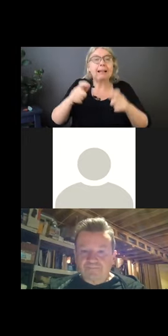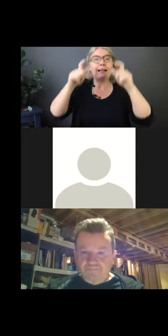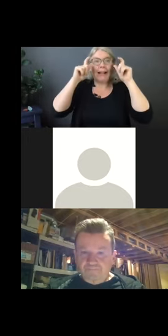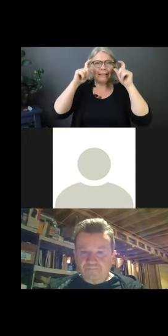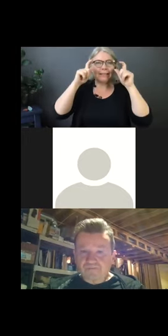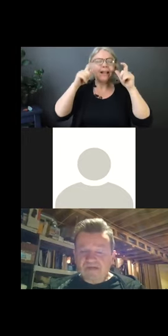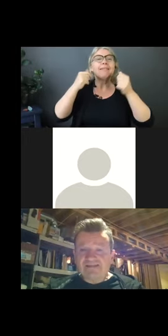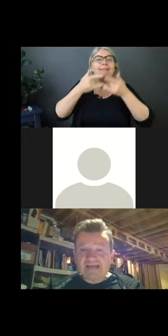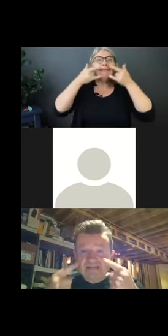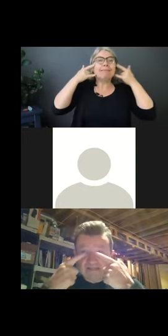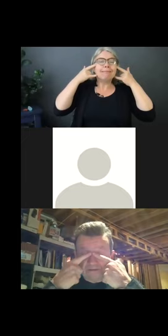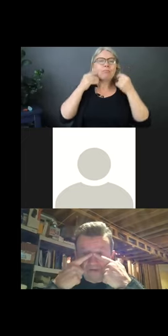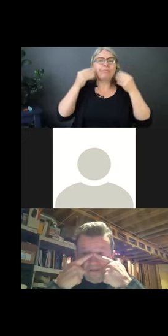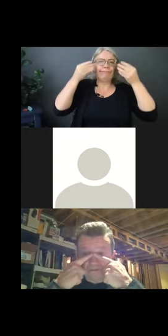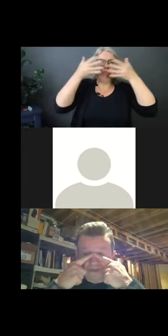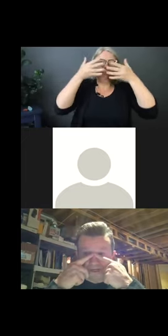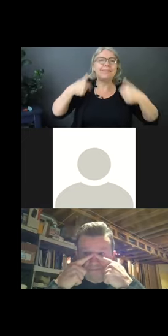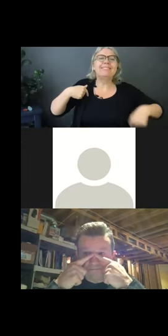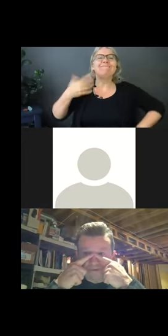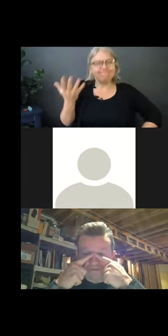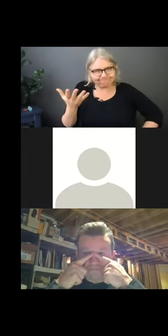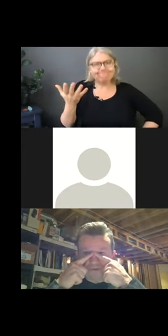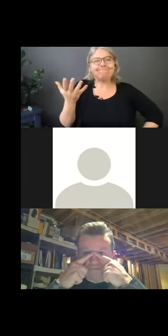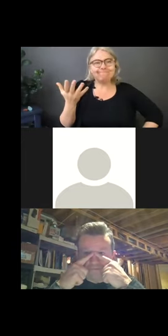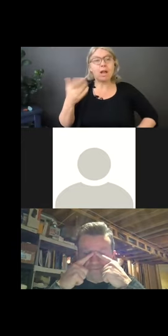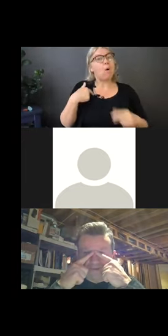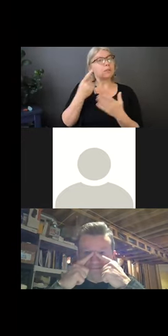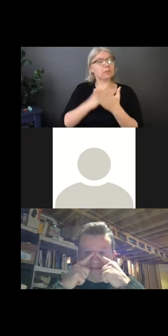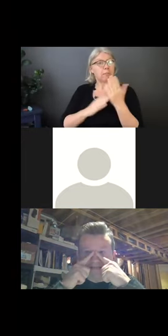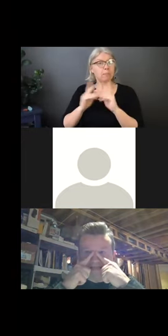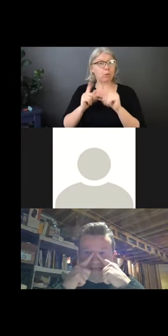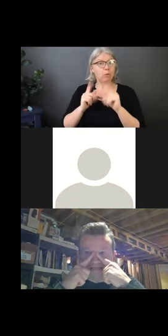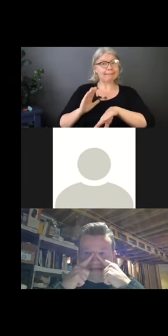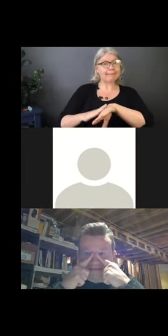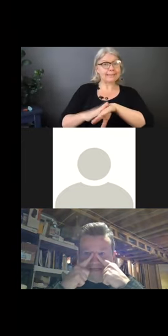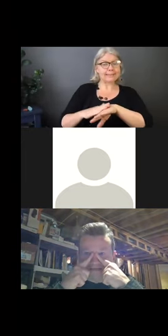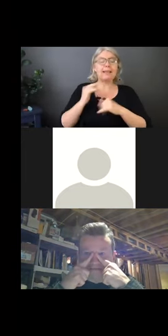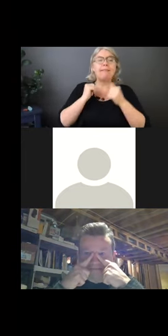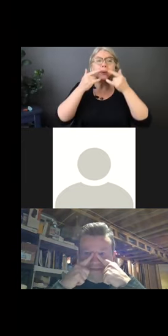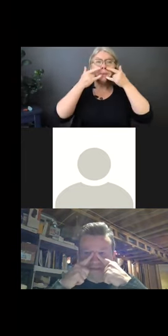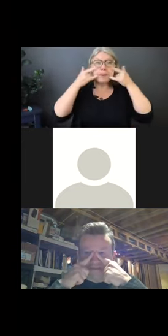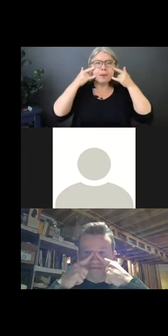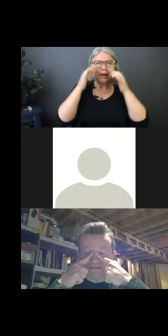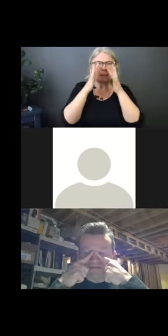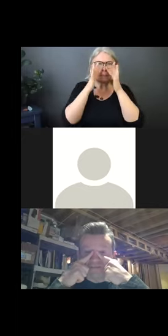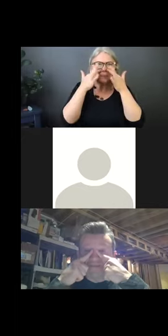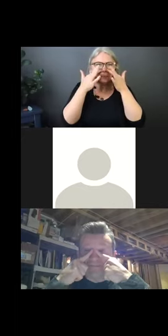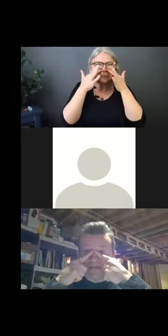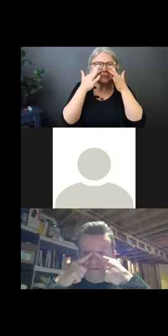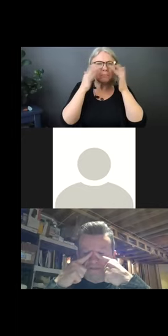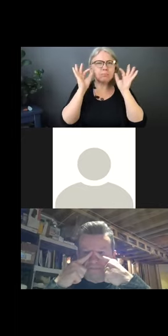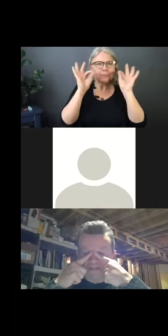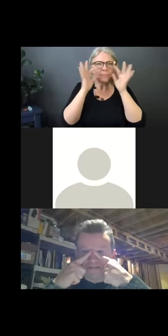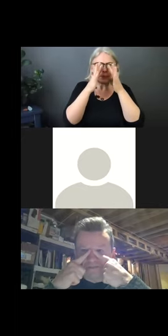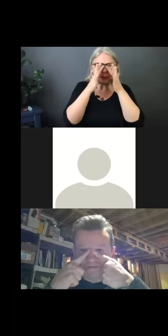people said is that when you, um, when you put the mask tight up here, uh, on the bridge